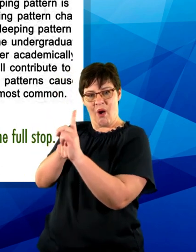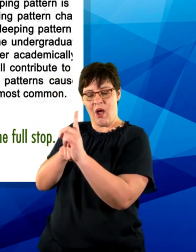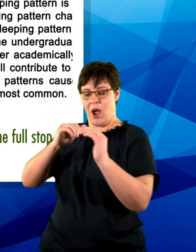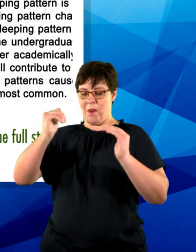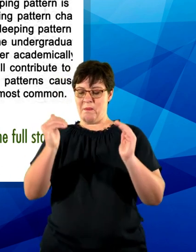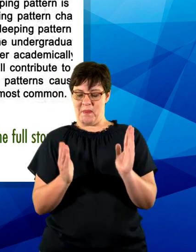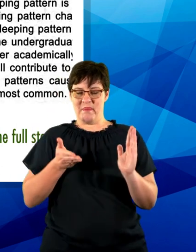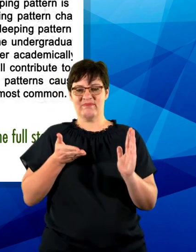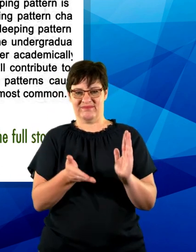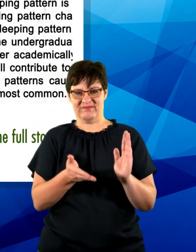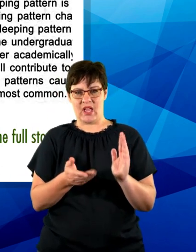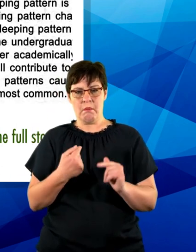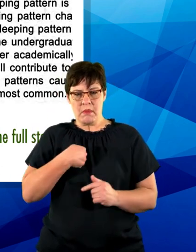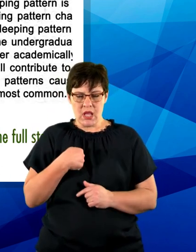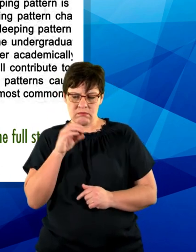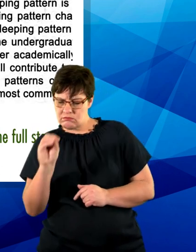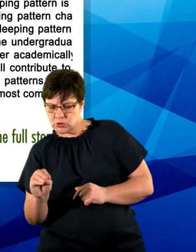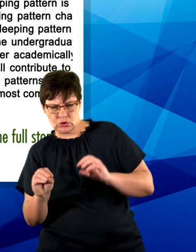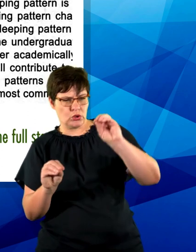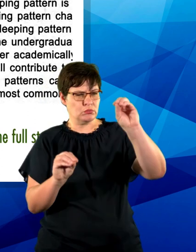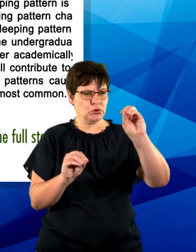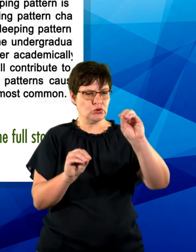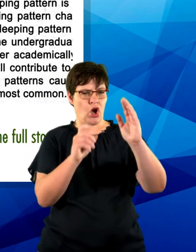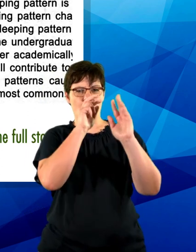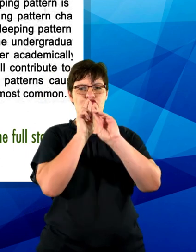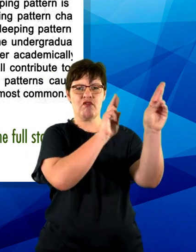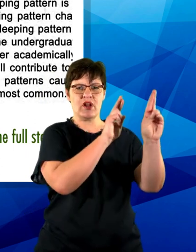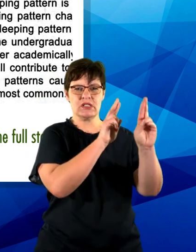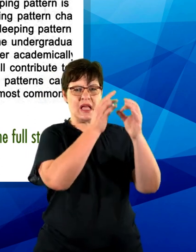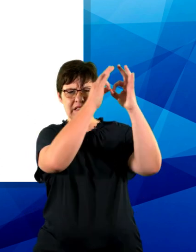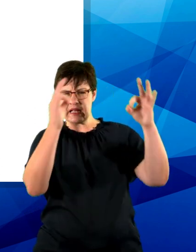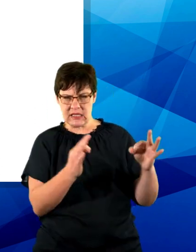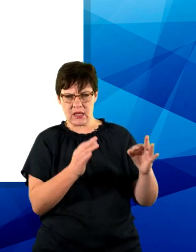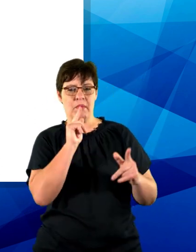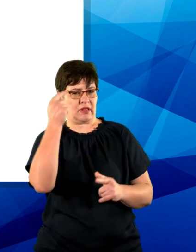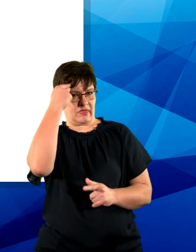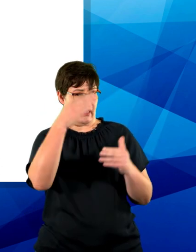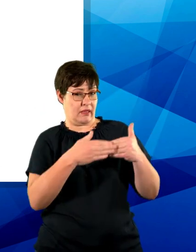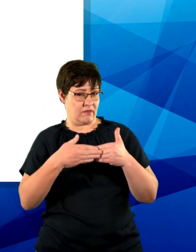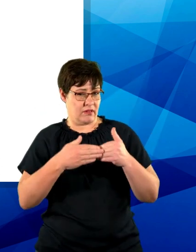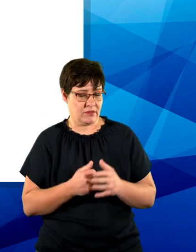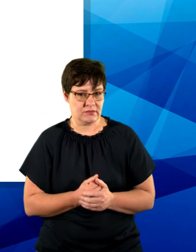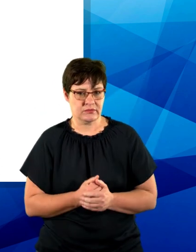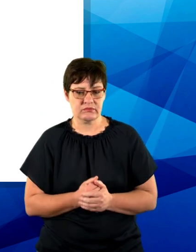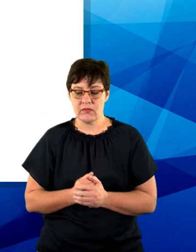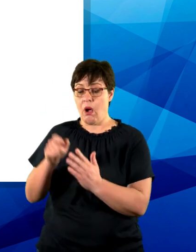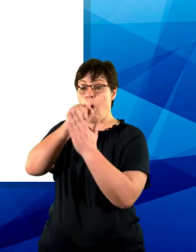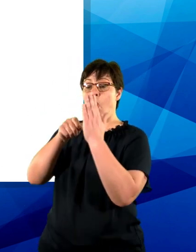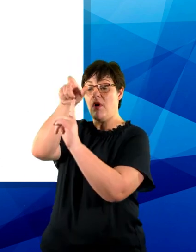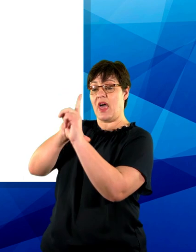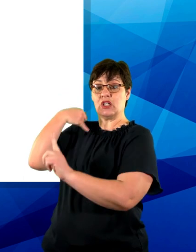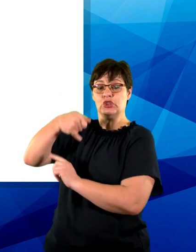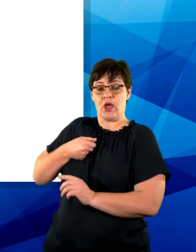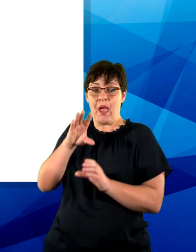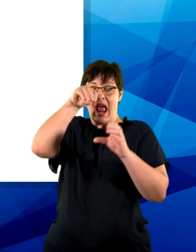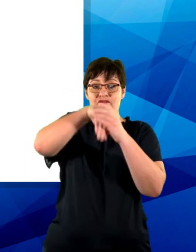brackets. You should consider the placement of a text reference carefully. When the author's surname forms